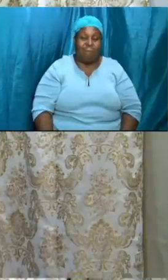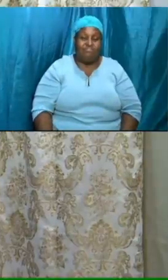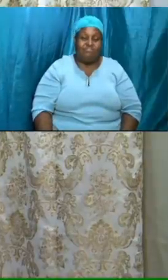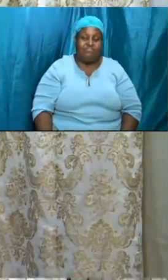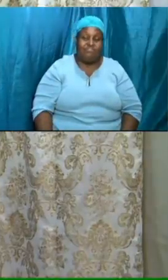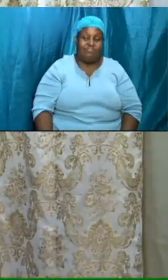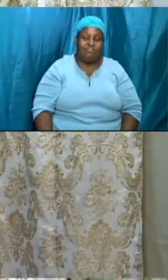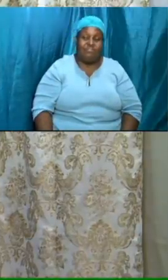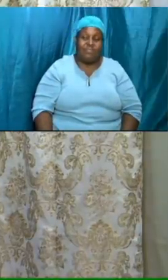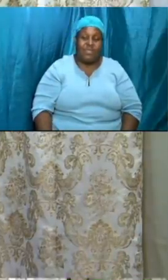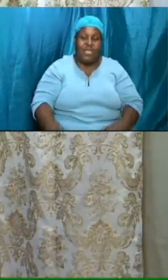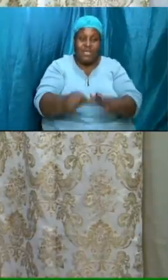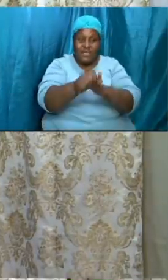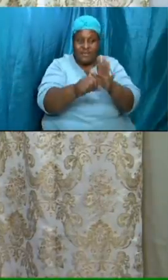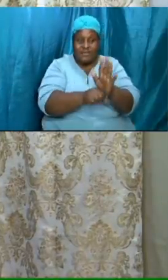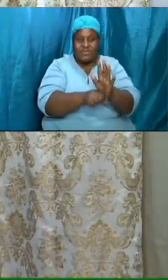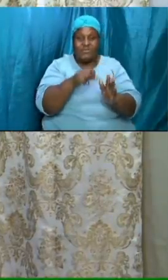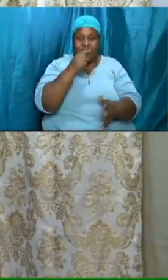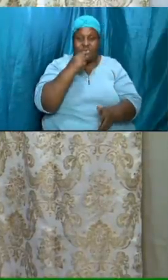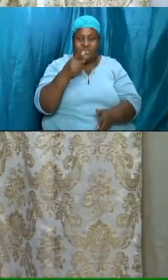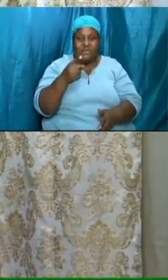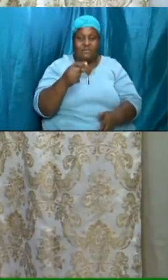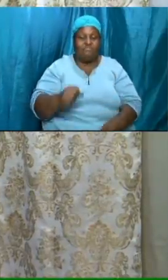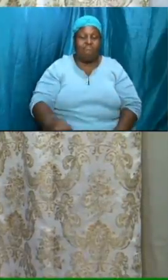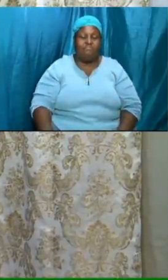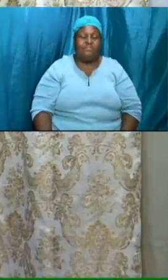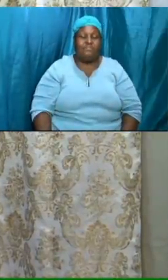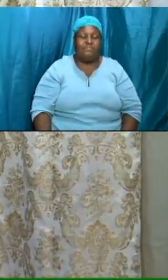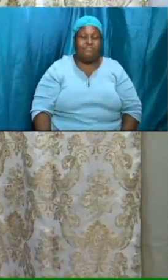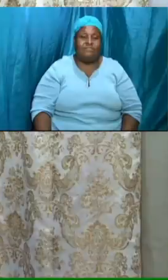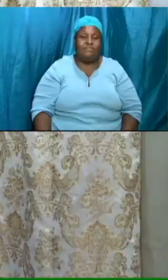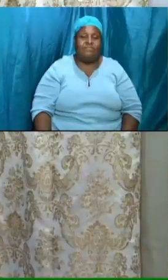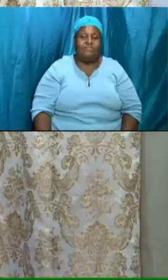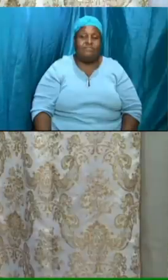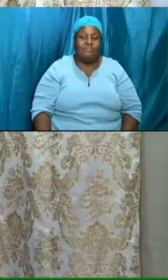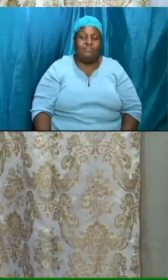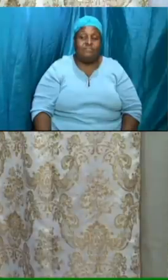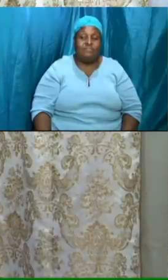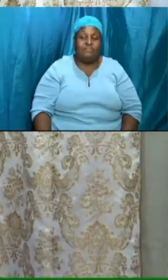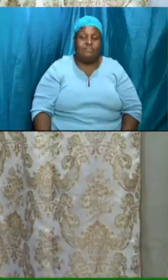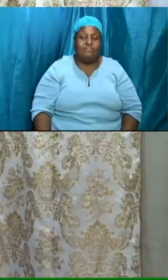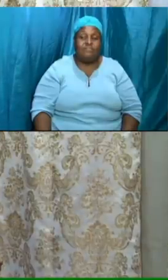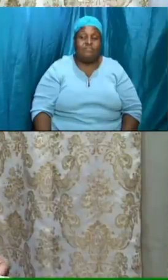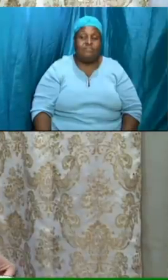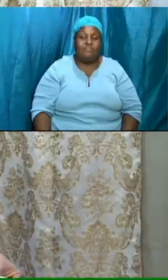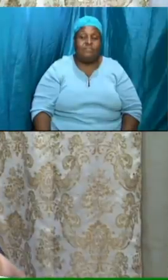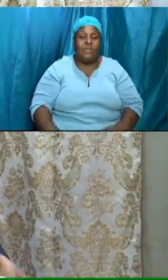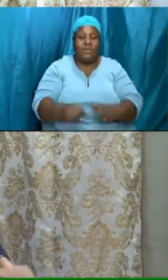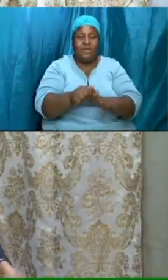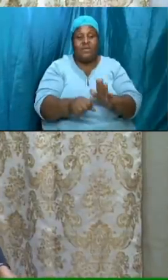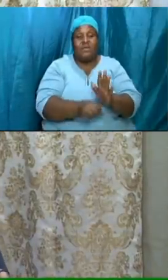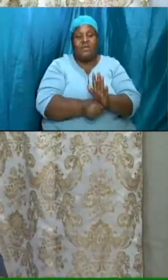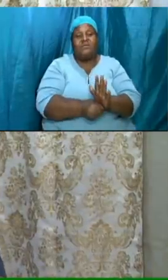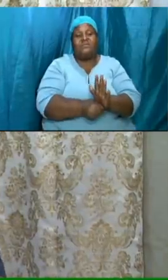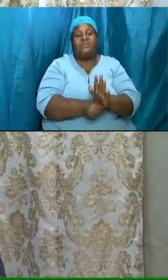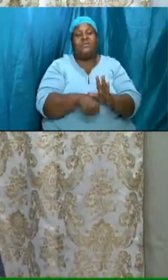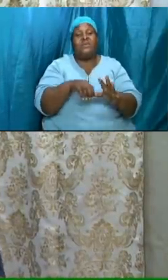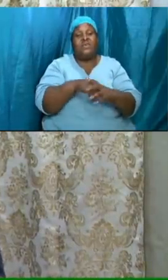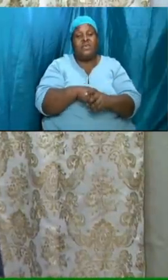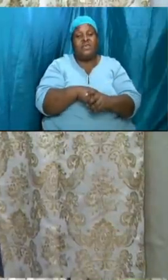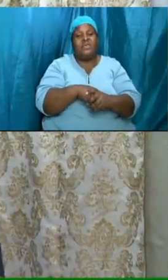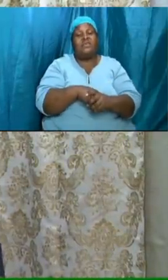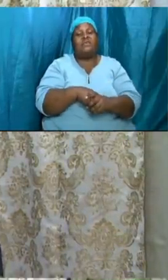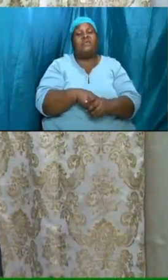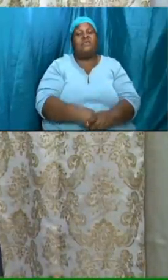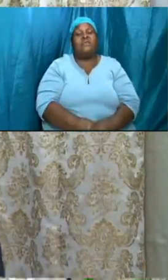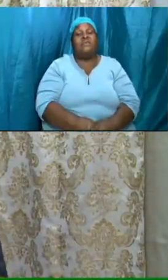there's a scripture as i close and i close now there is a scripture in the book of